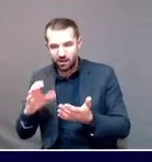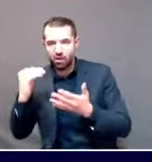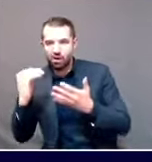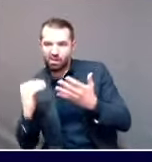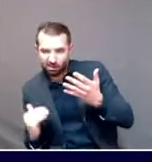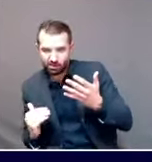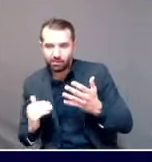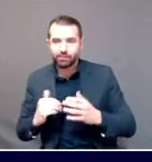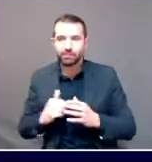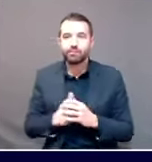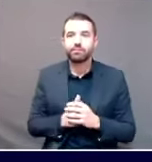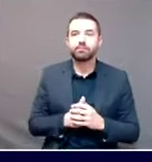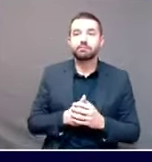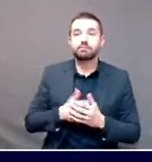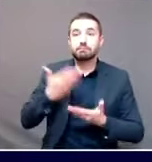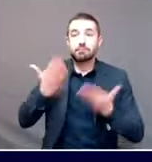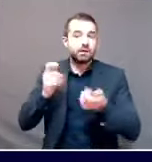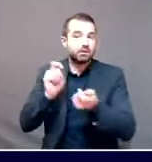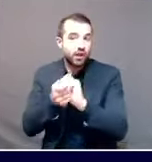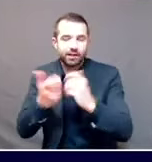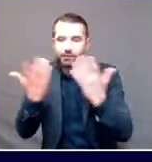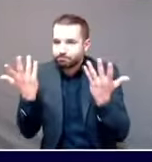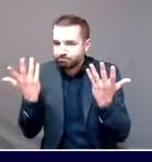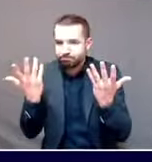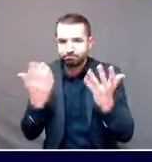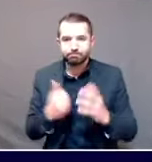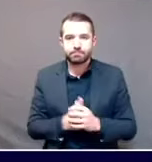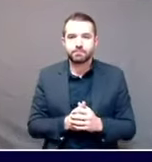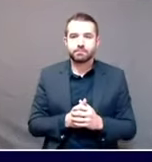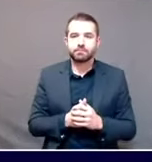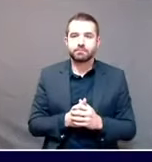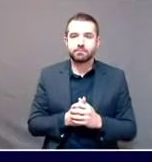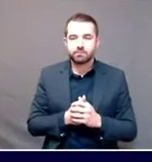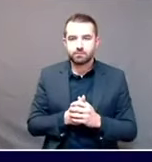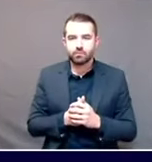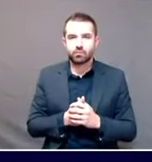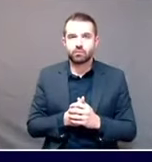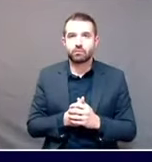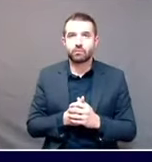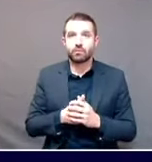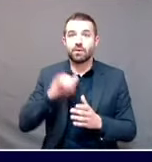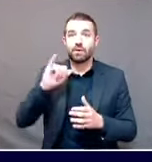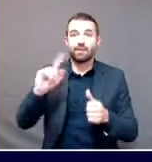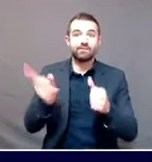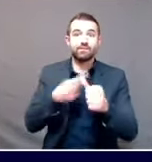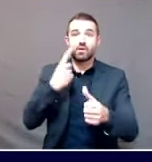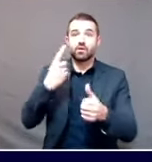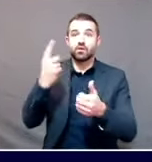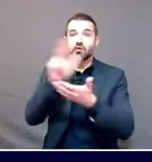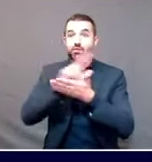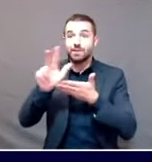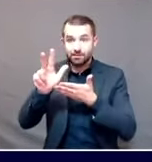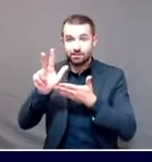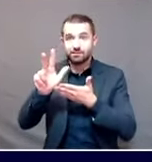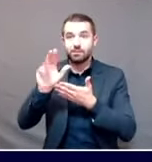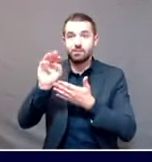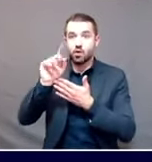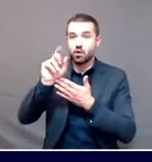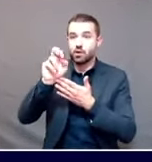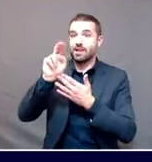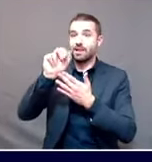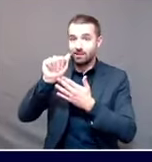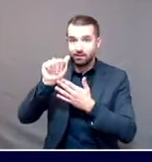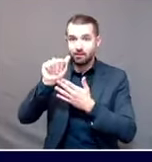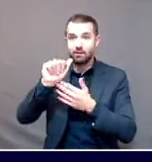colleagues and me this morning, that really is just for the first three weeks. They're working on their planning and, and